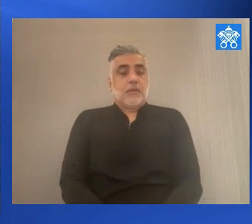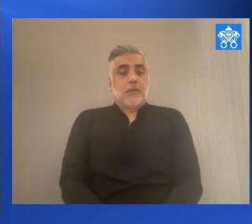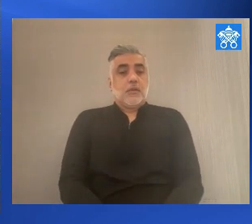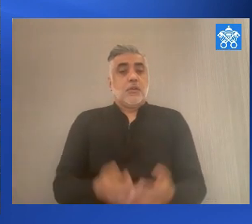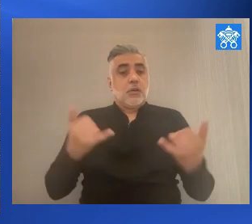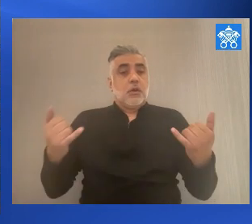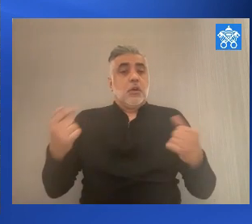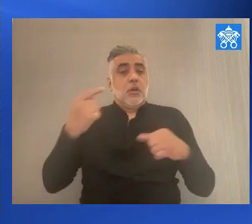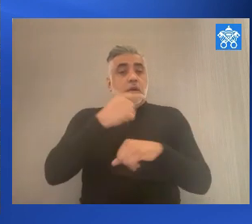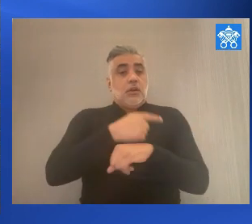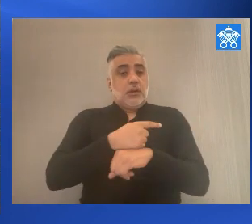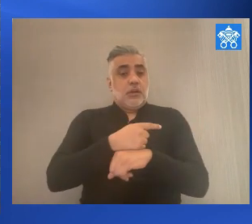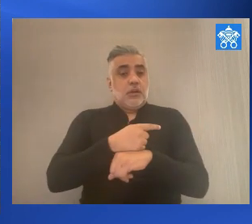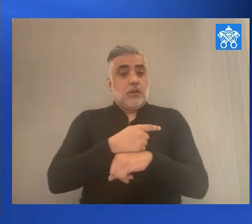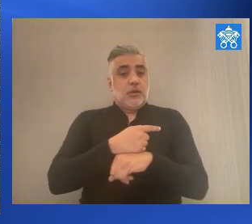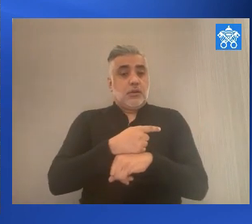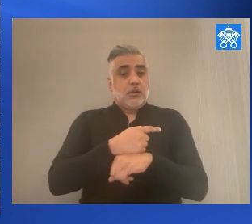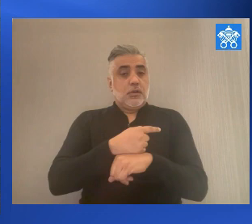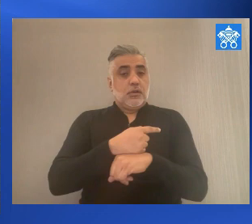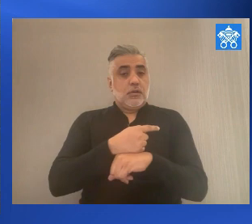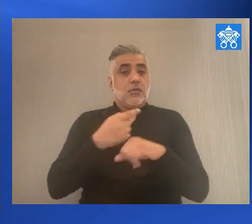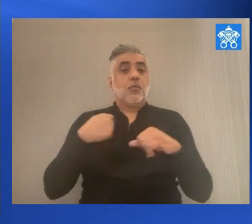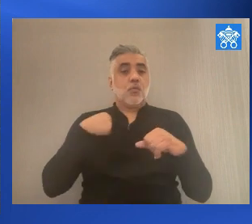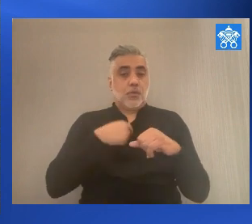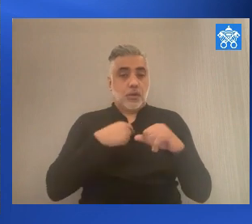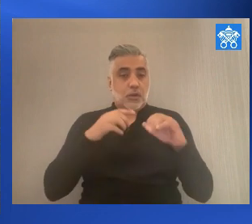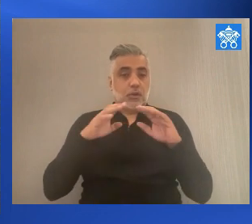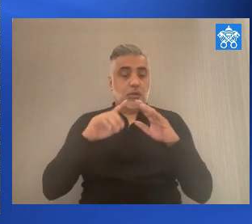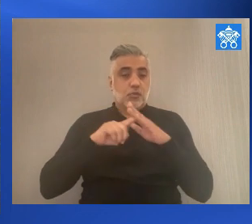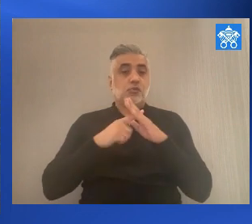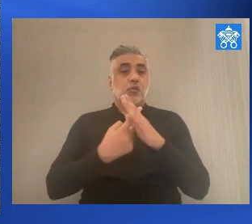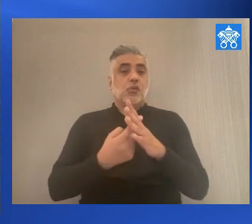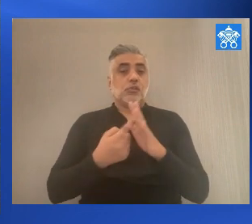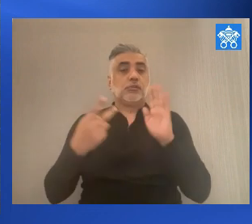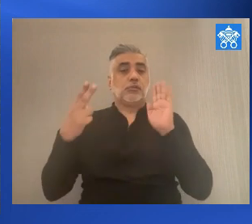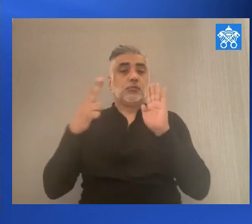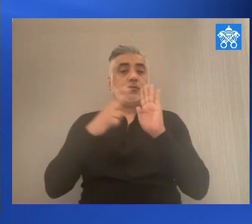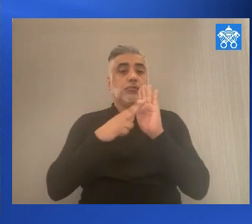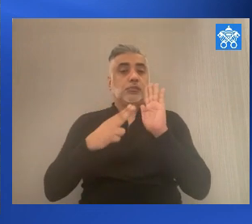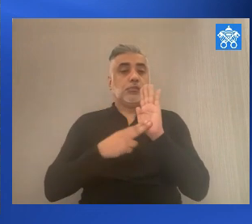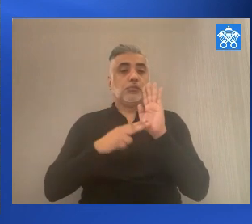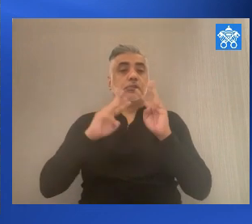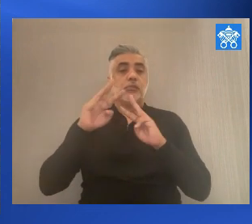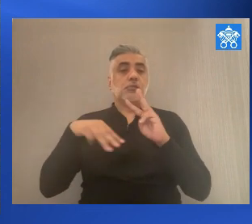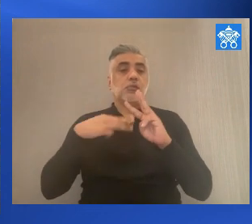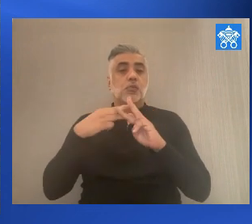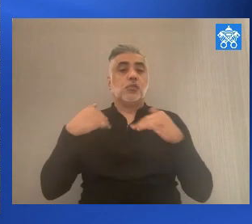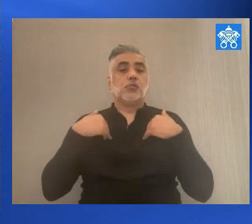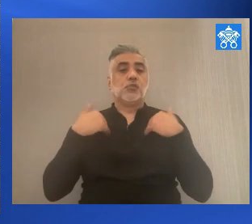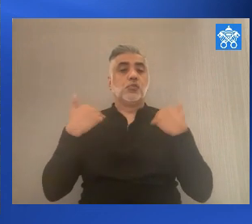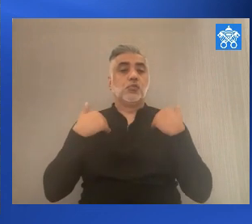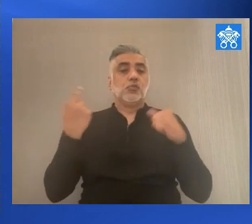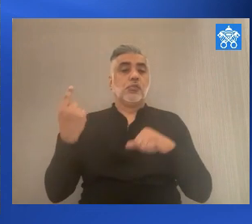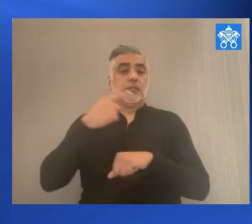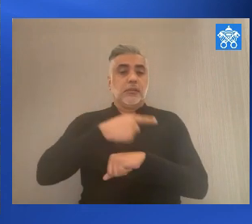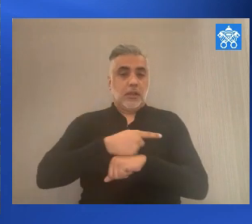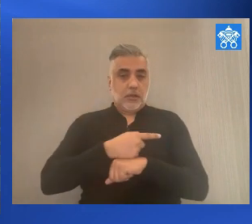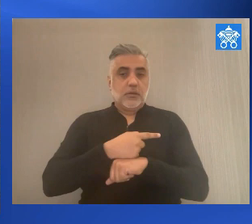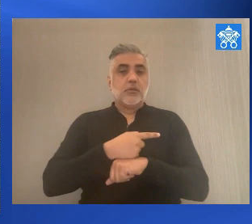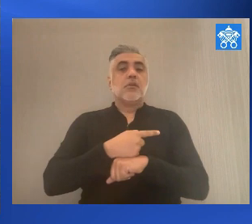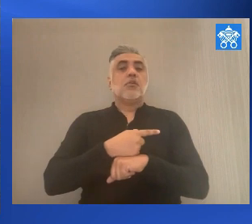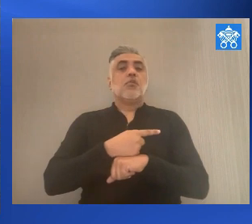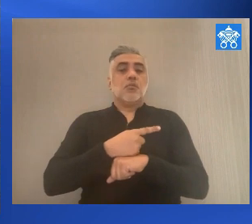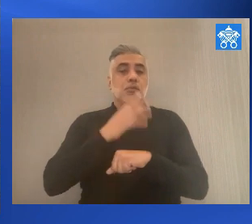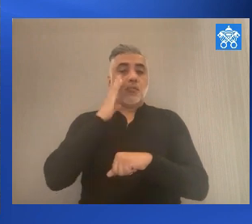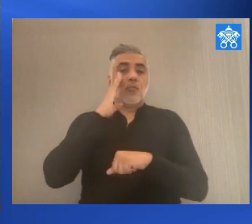Today, we open the official registration for the